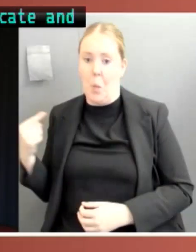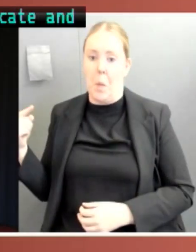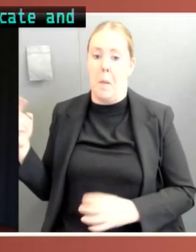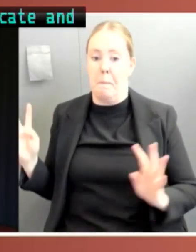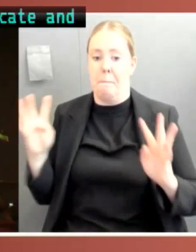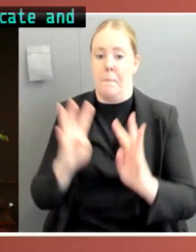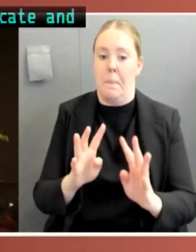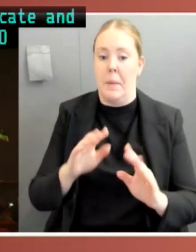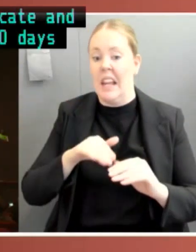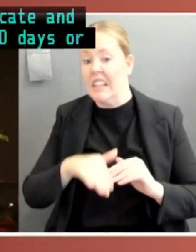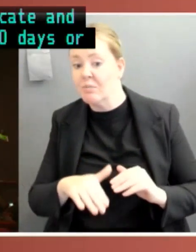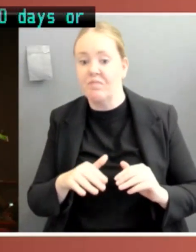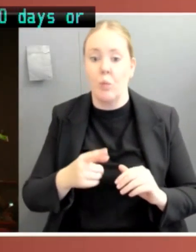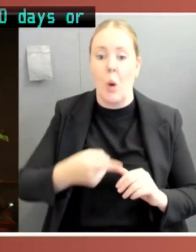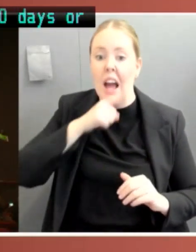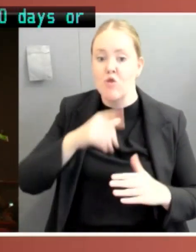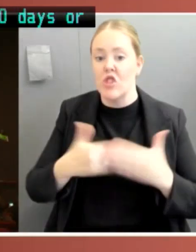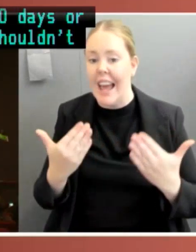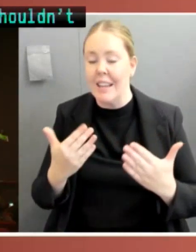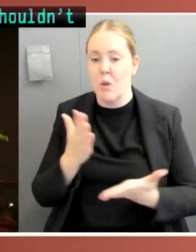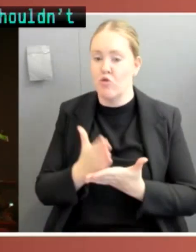Okay, I think we've got time for one final question.